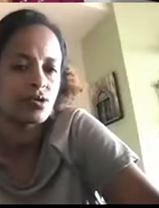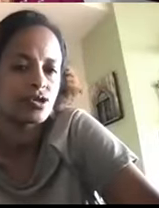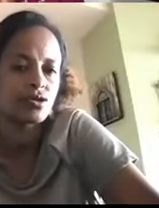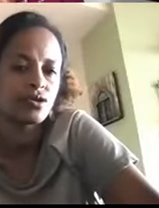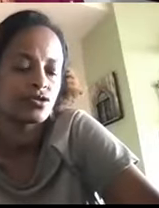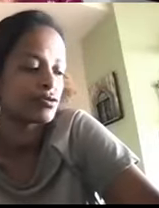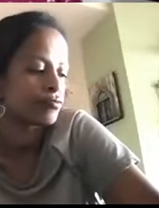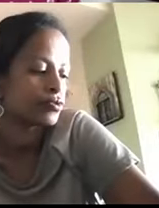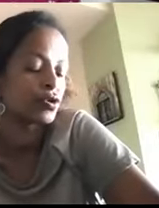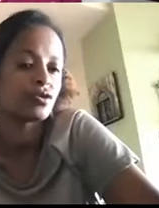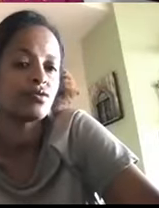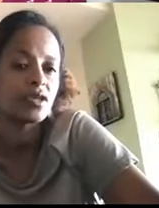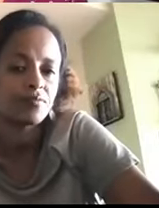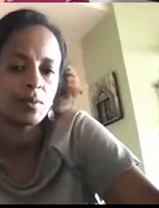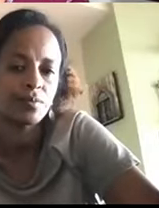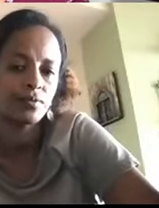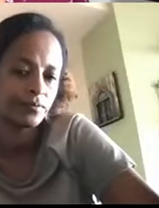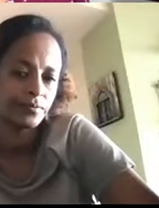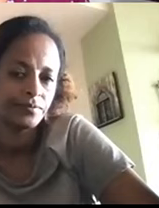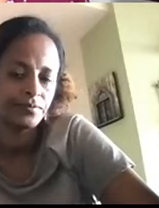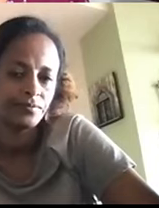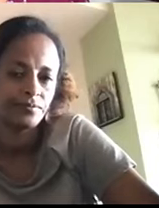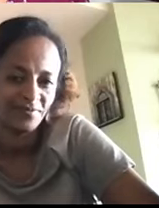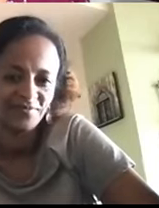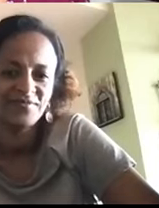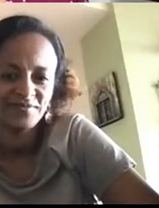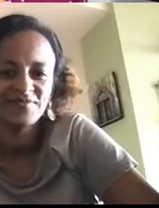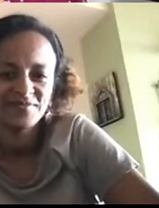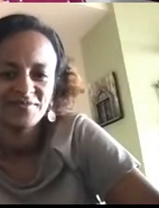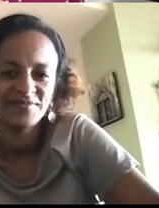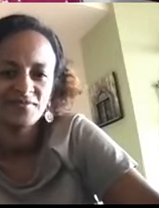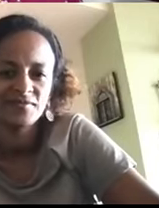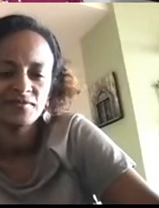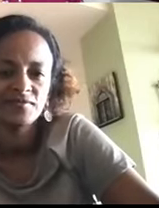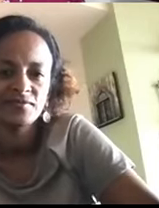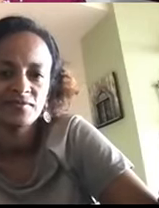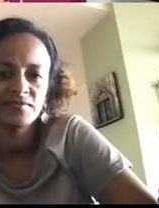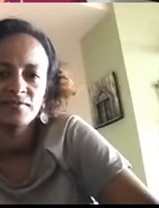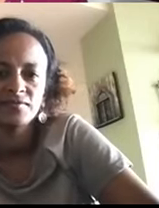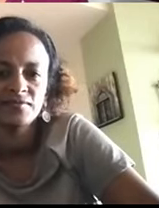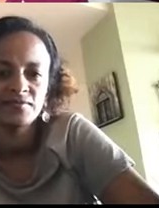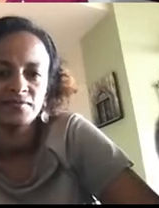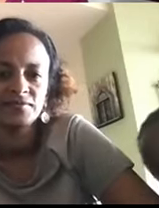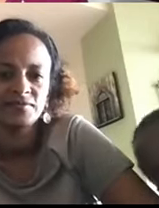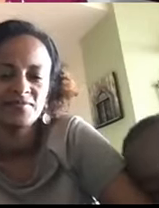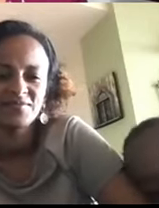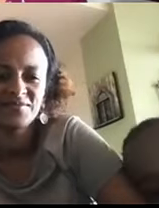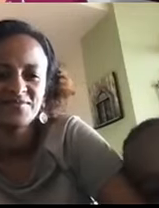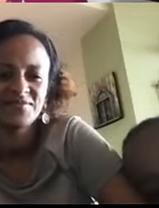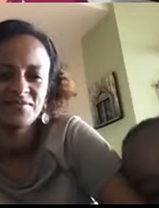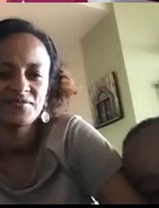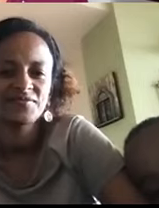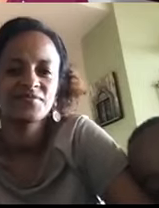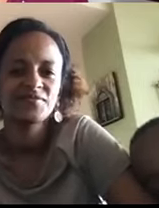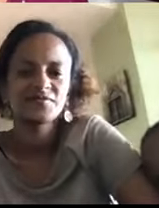you so much for BSL interpreters, Danny and Nikki, for stepping in at the last minute and for